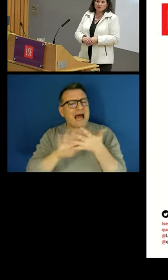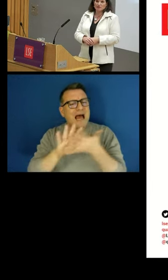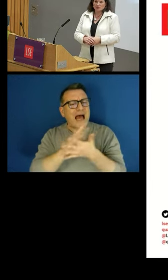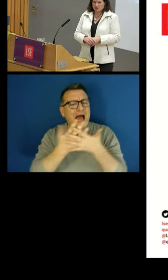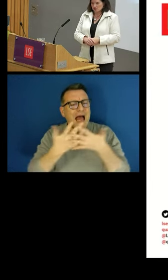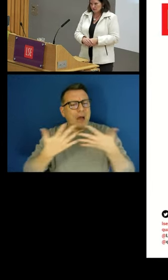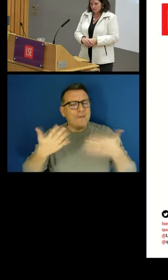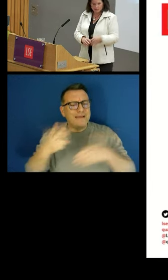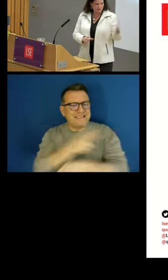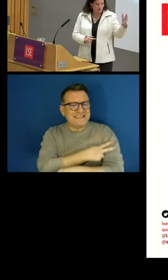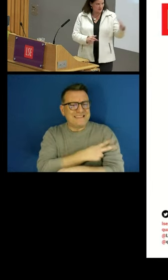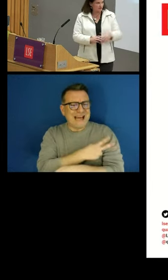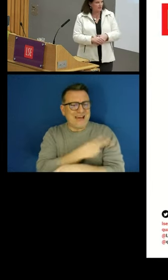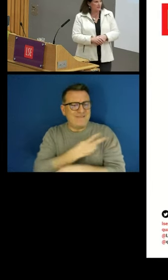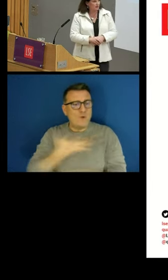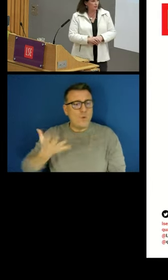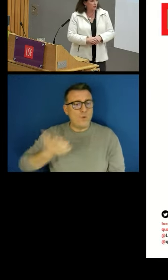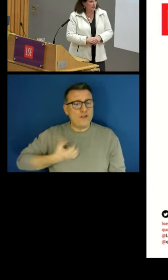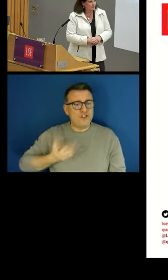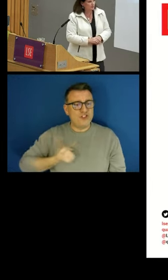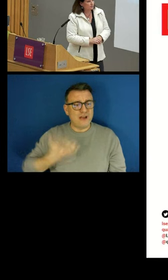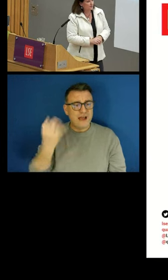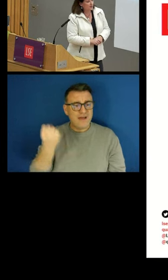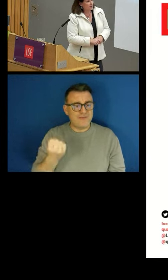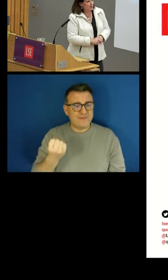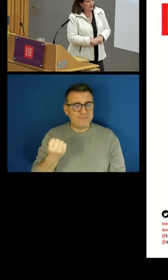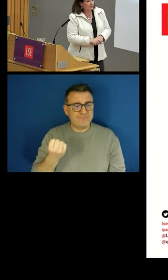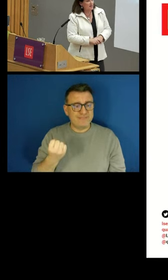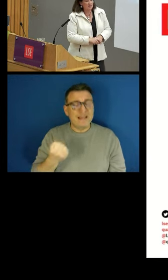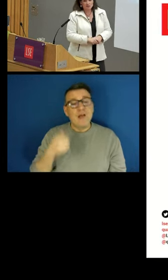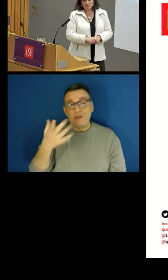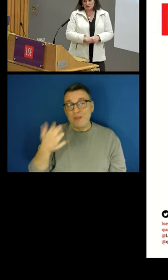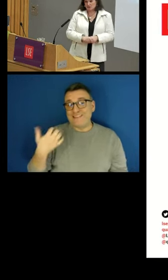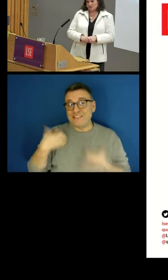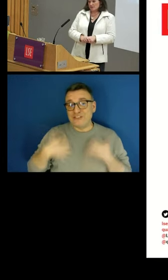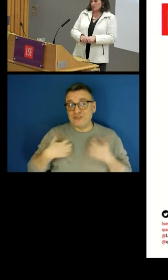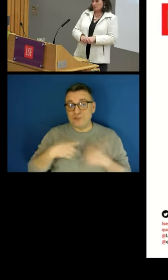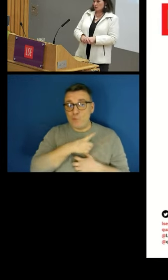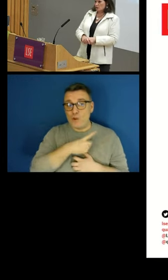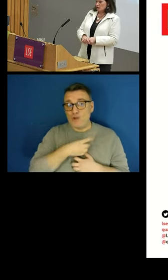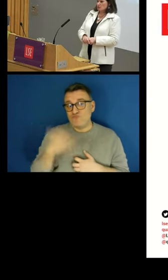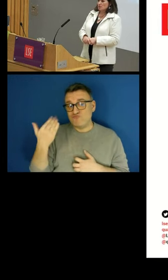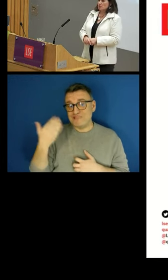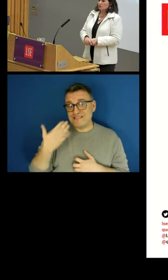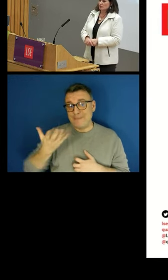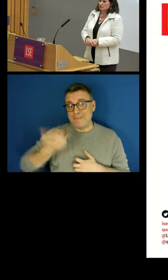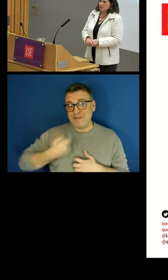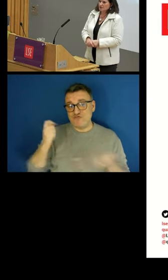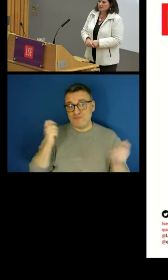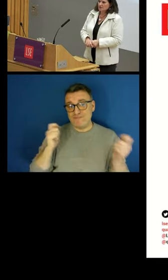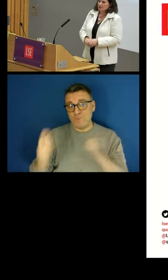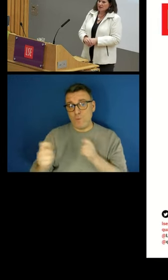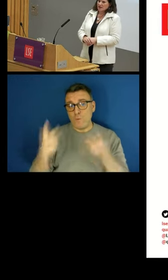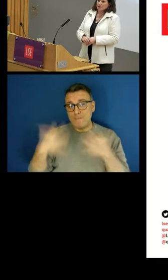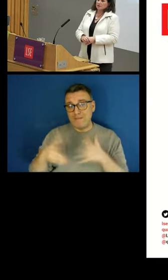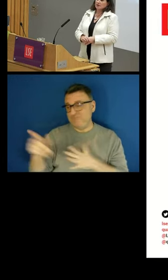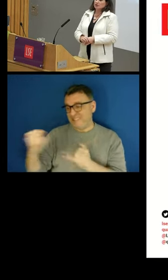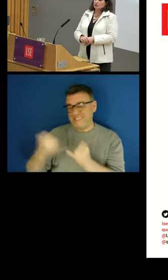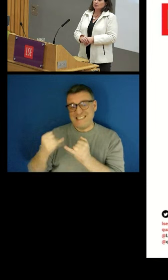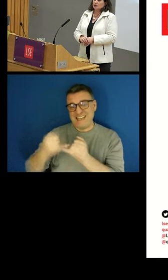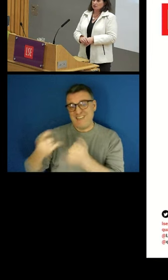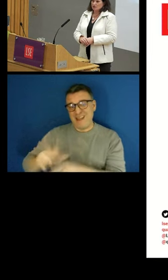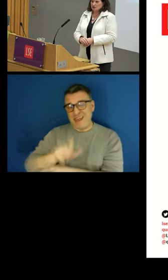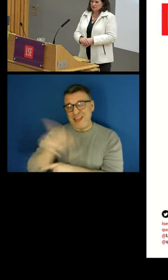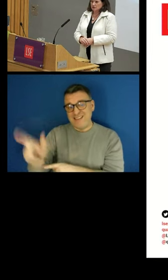interesting because there was a pension reform that Stephen can tell you all about. And as a result of that reform, the proportion of workers in the UK labour